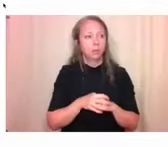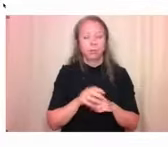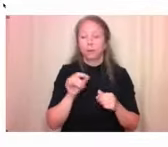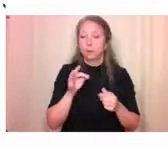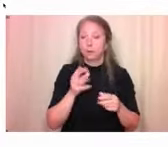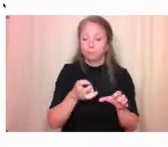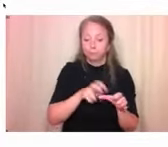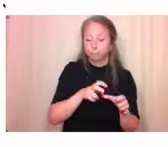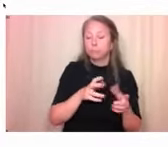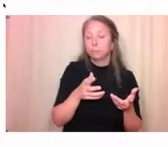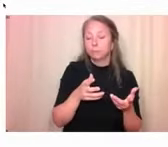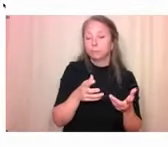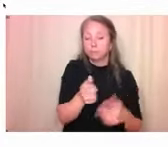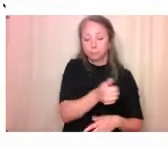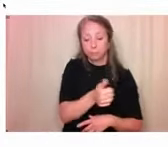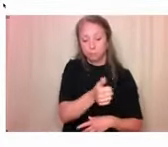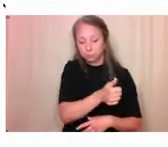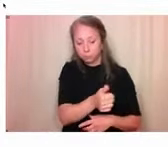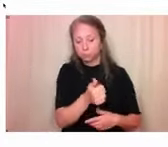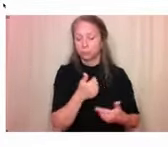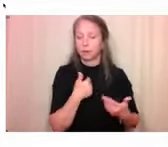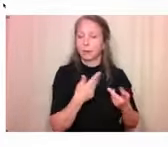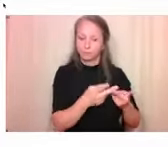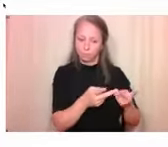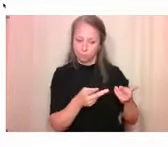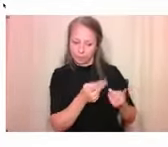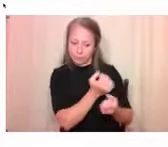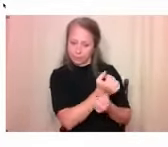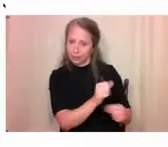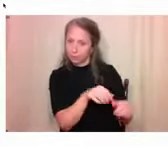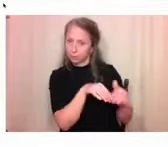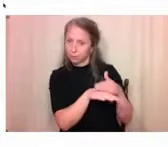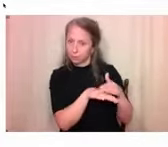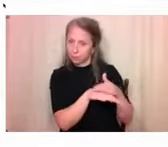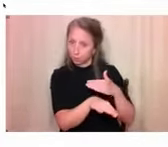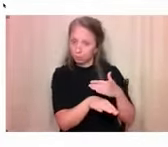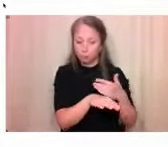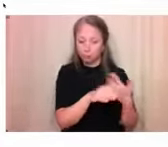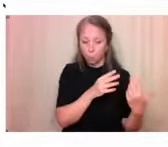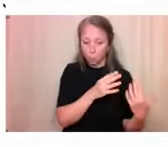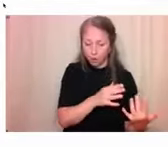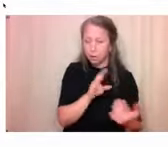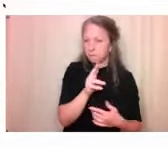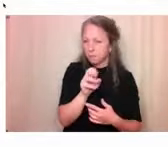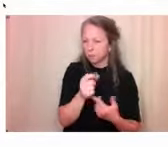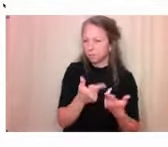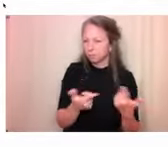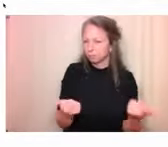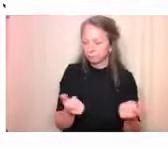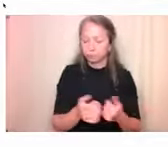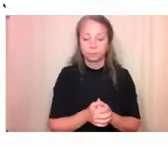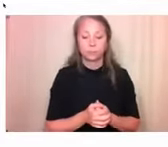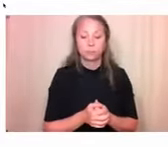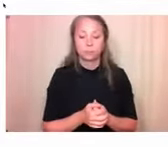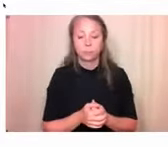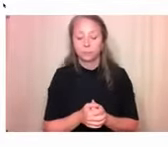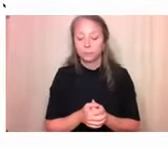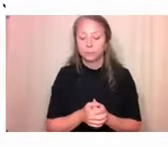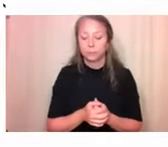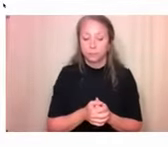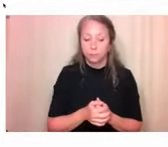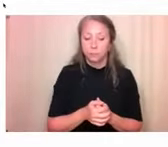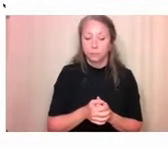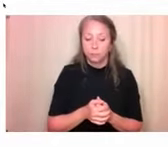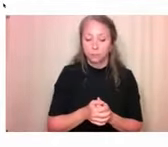and other indicators. And the goal of this project is to gain a better understanding of the relationship between individual